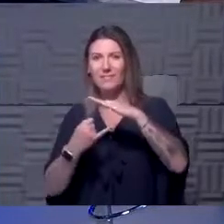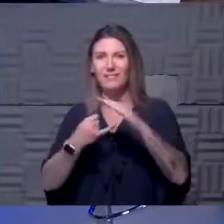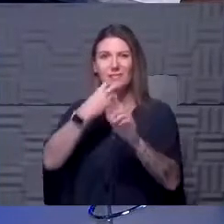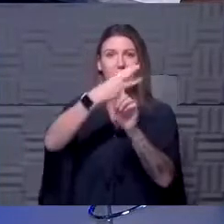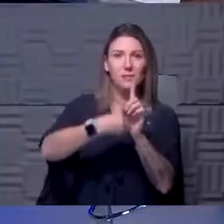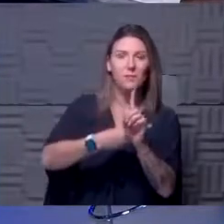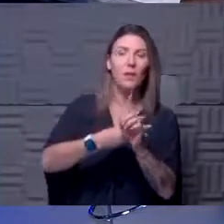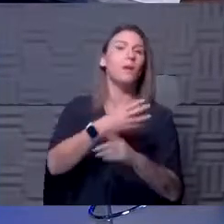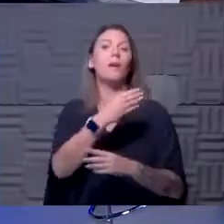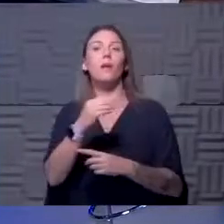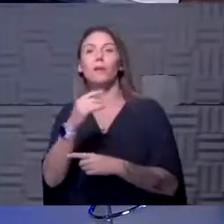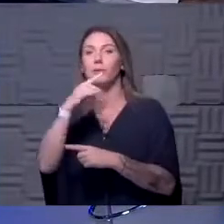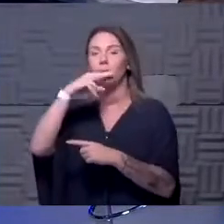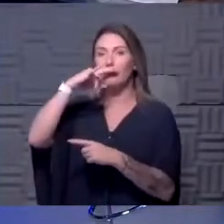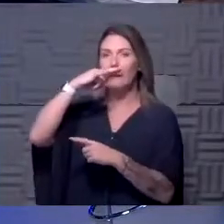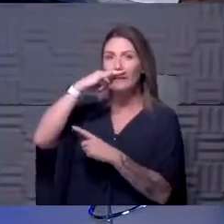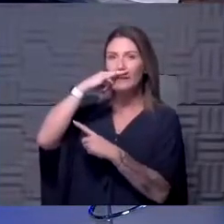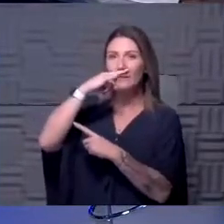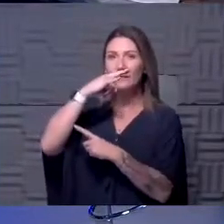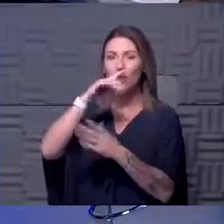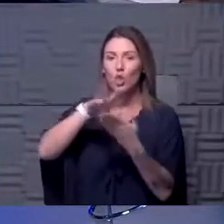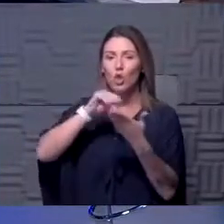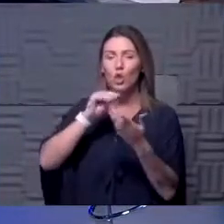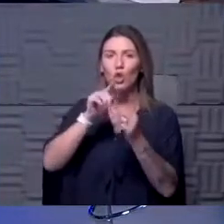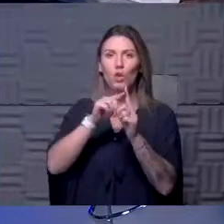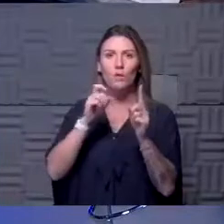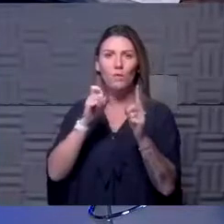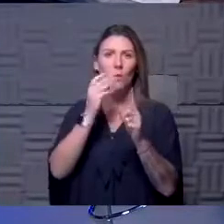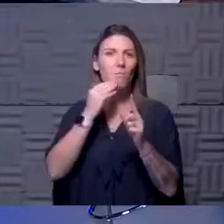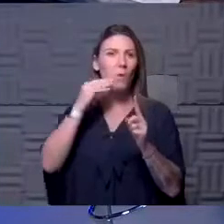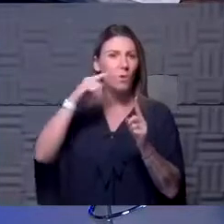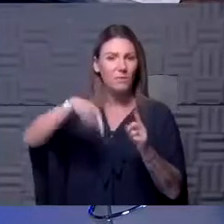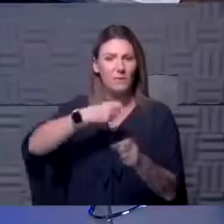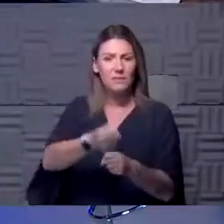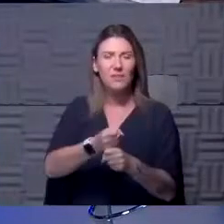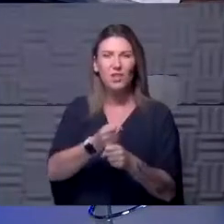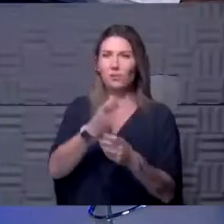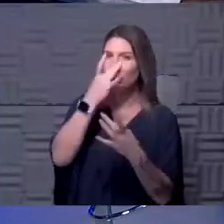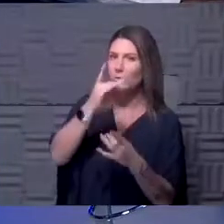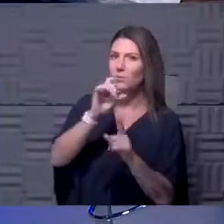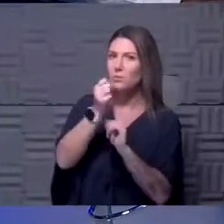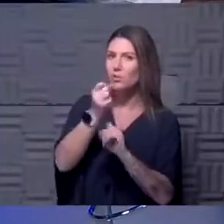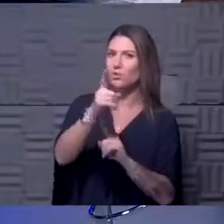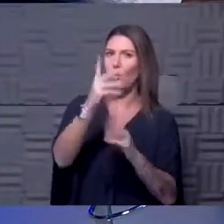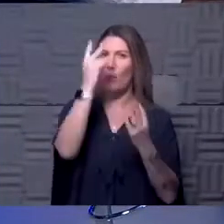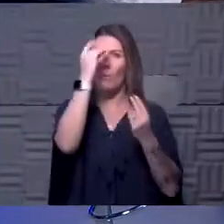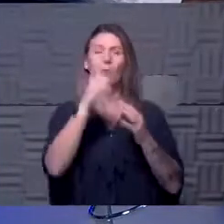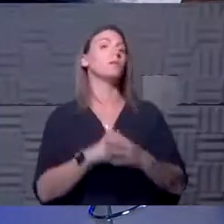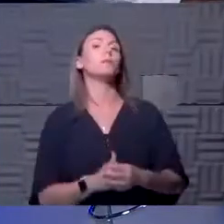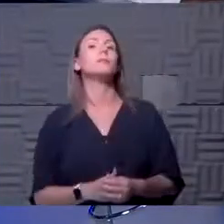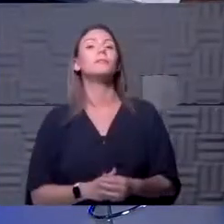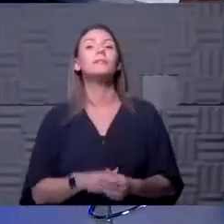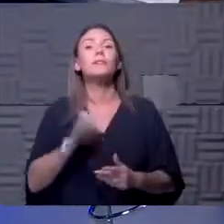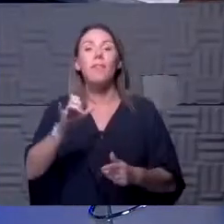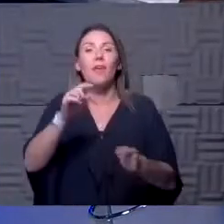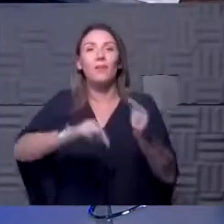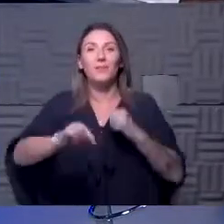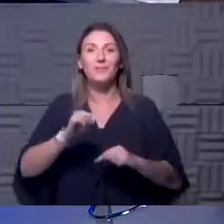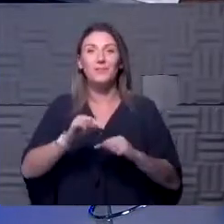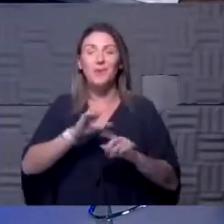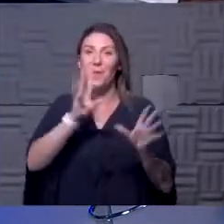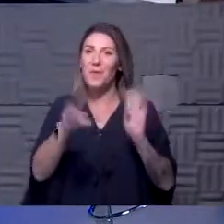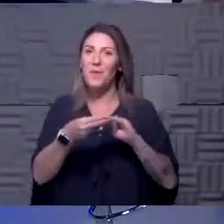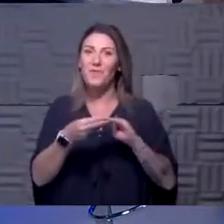and the kiddo will be learning from home this year. Interesting situation. What your thoughts? Yeah, this goes back to the